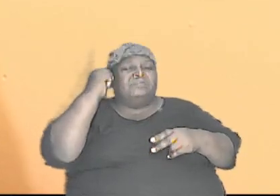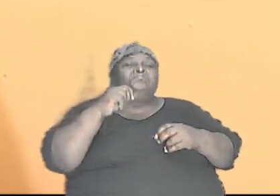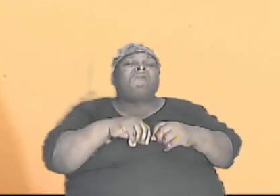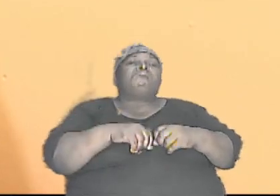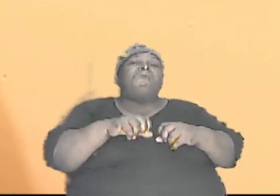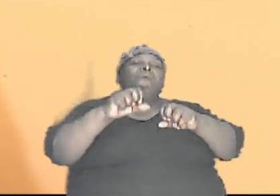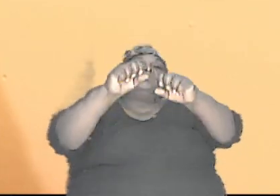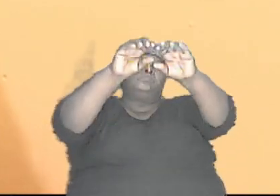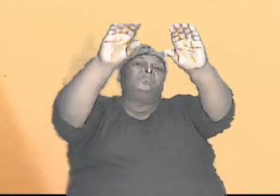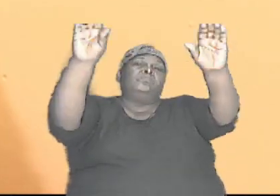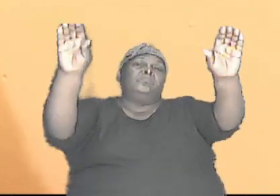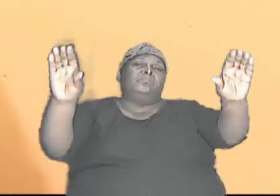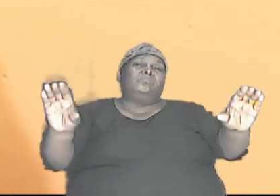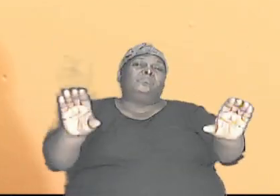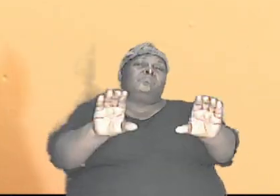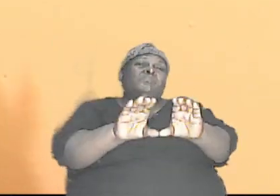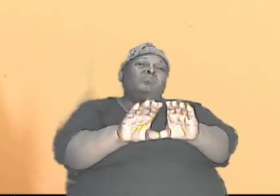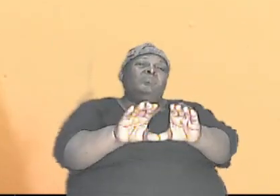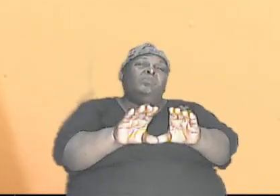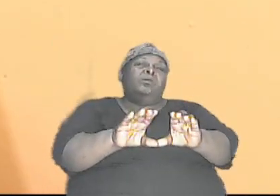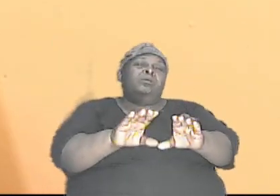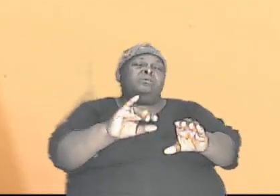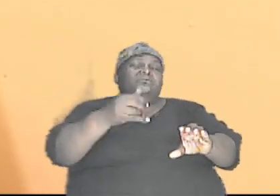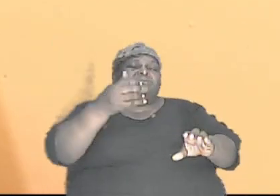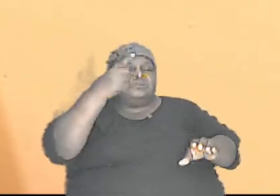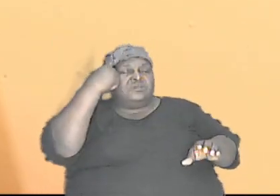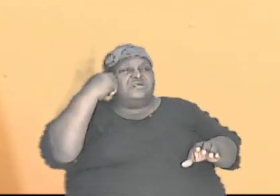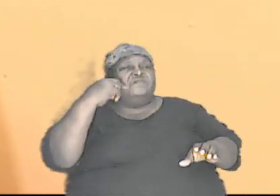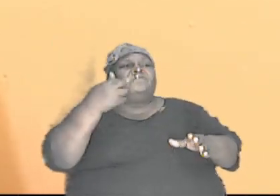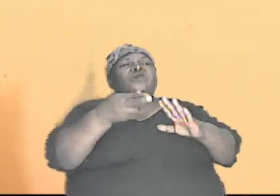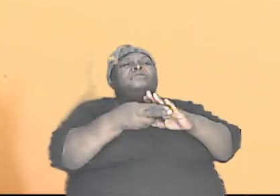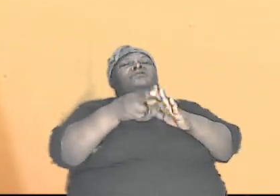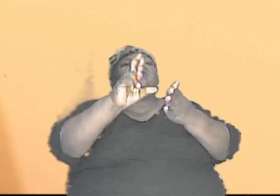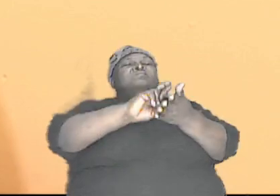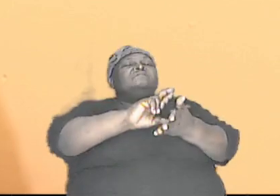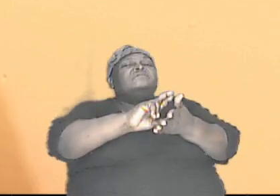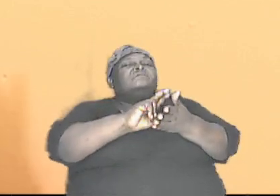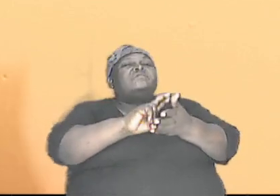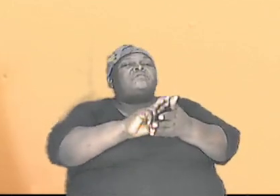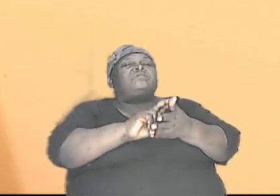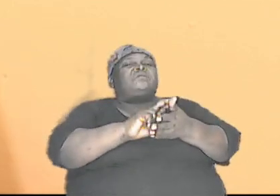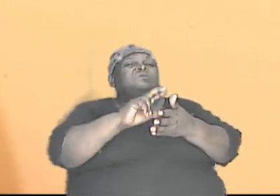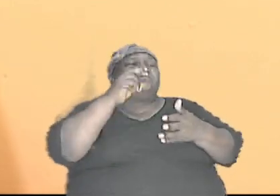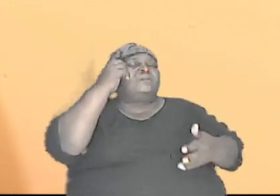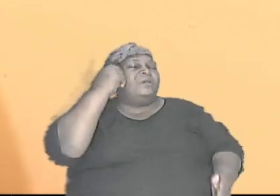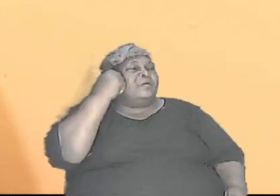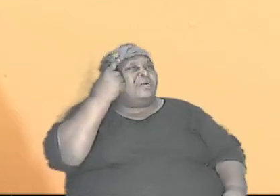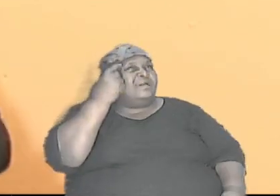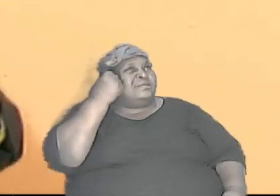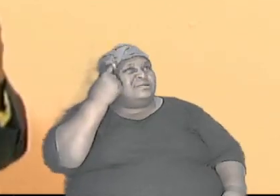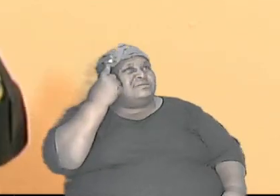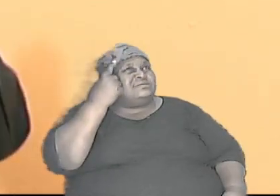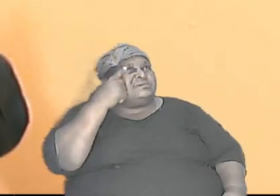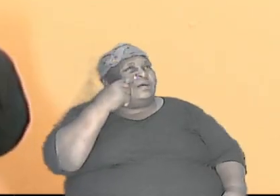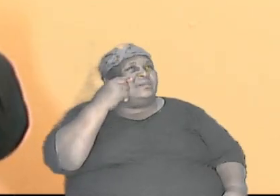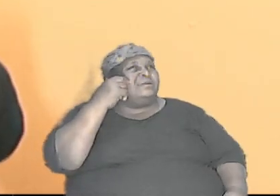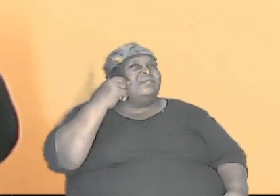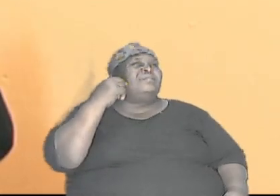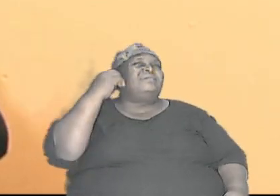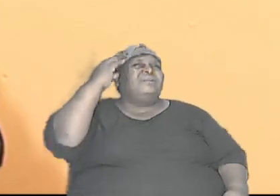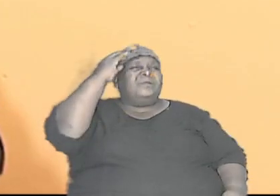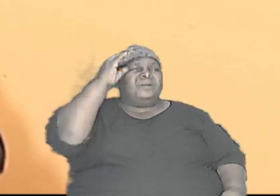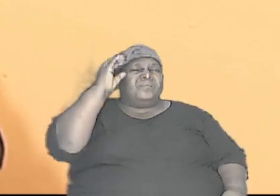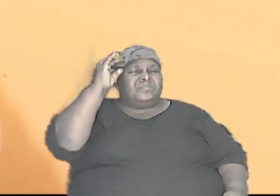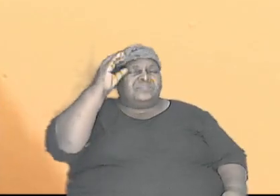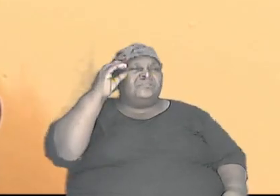had done last week just for review purposes for us to cement in our consciousness cement in our